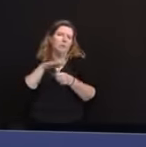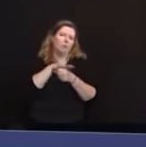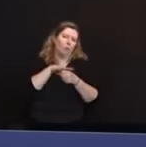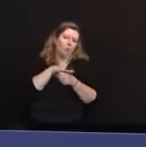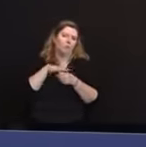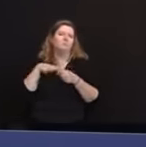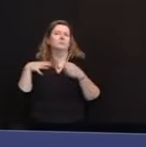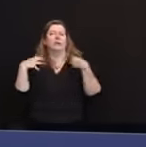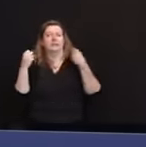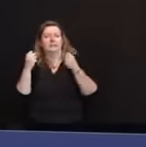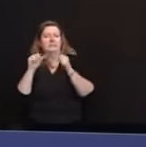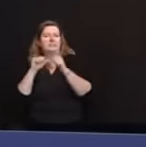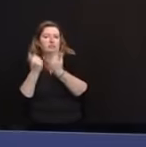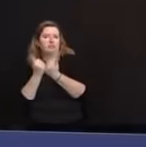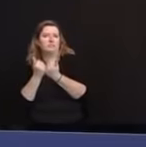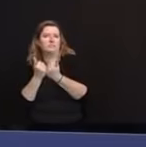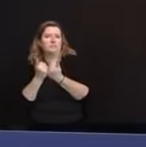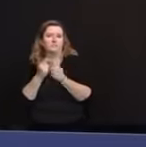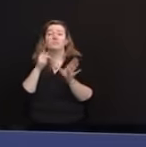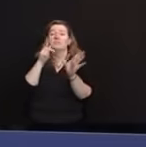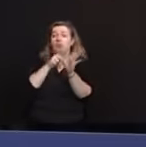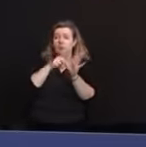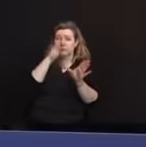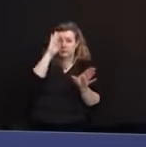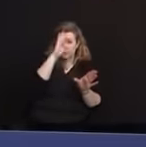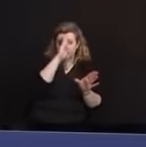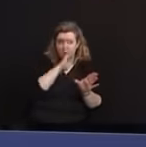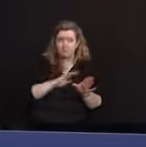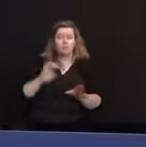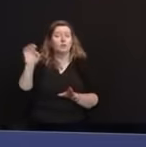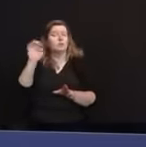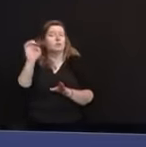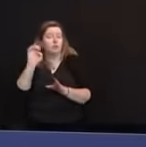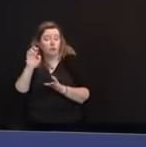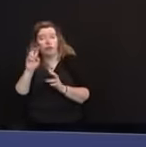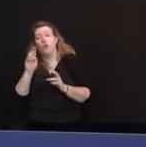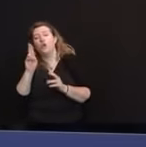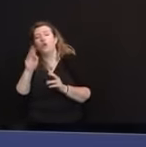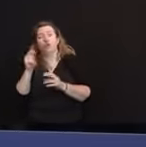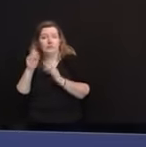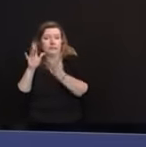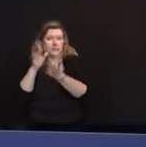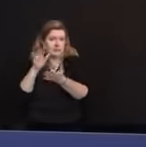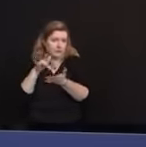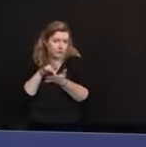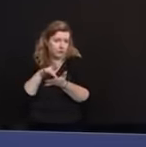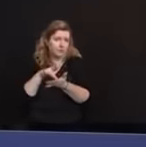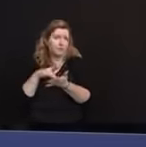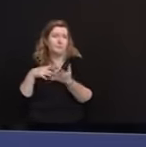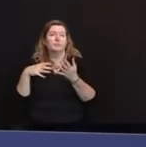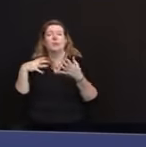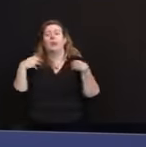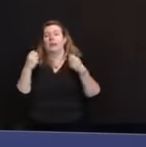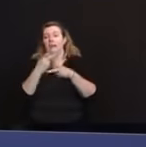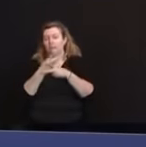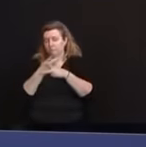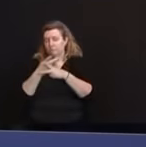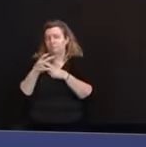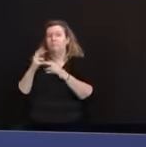urgent care clinics, medical practices, pharmacies, and clinics will start using Moderna.